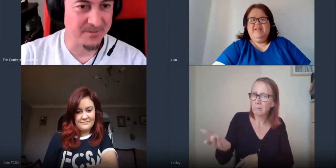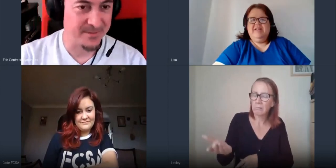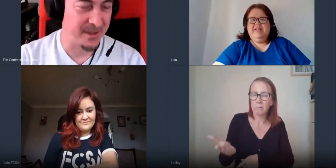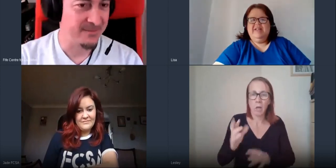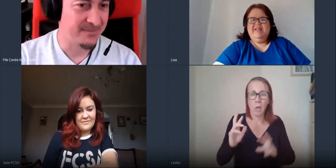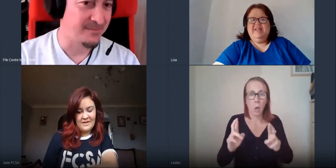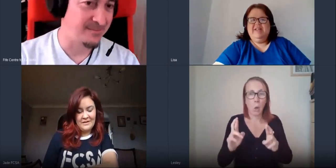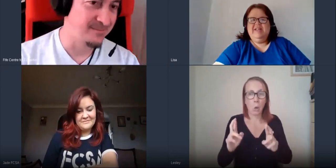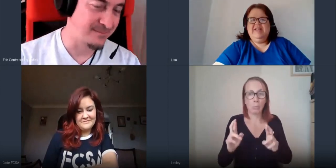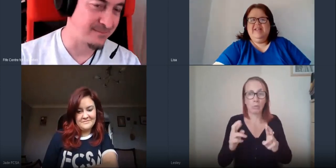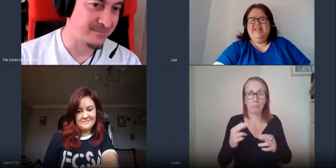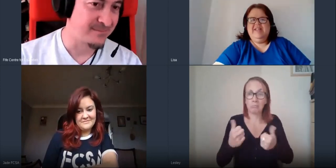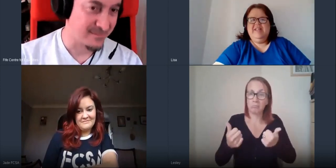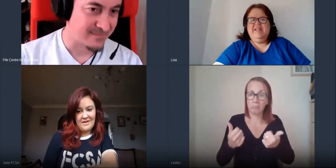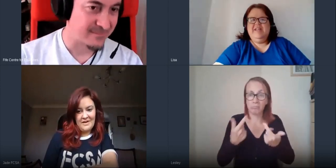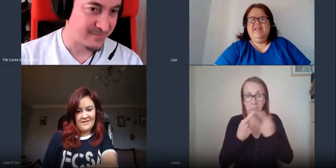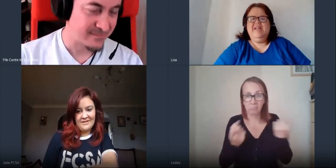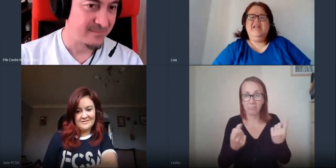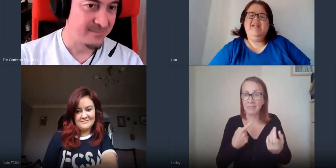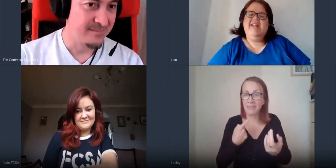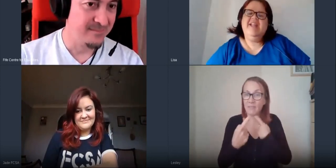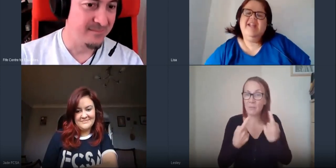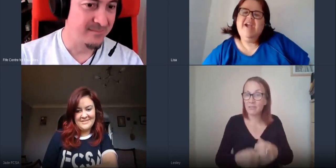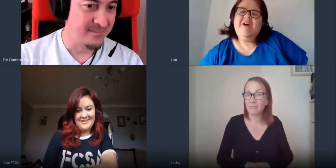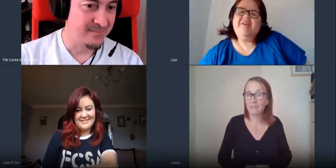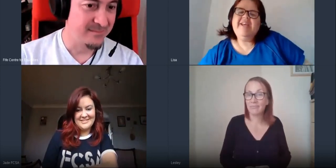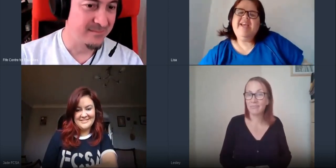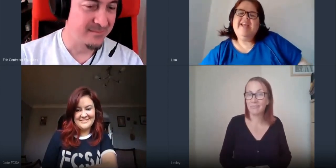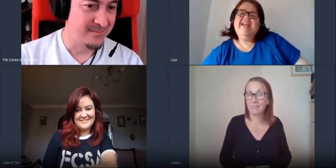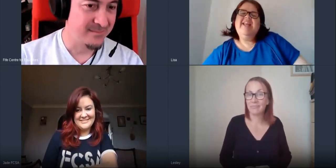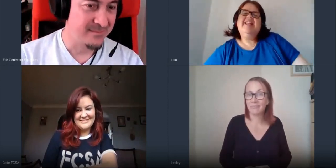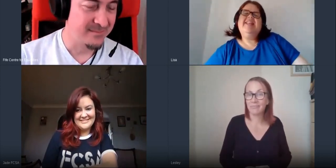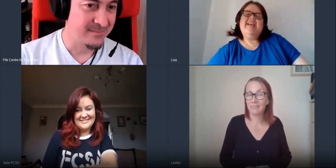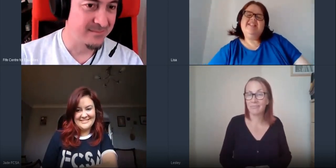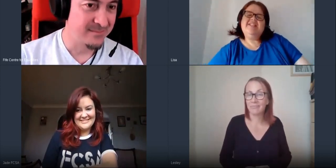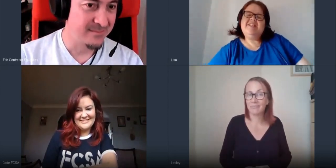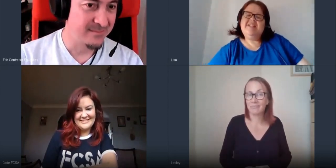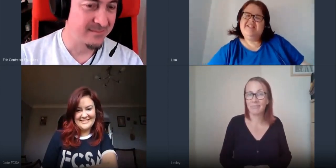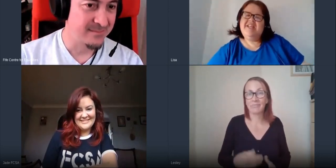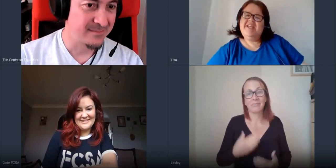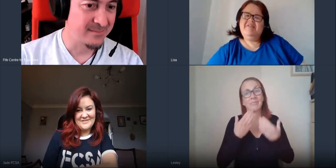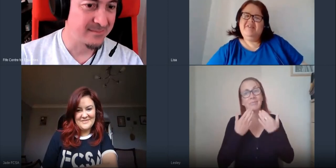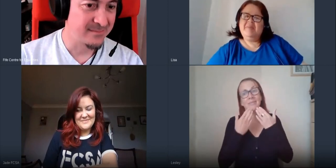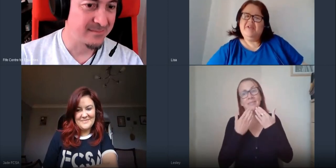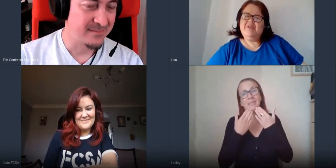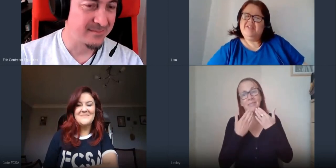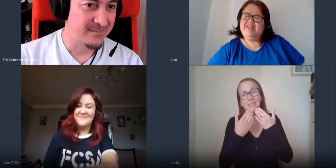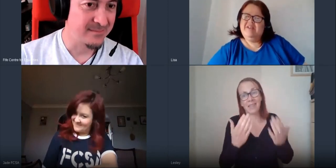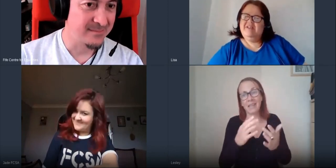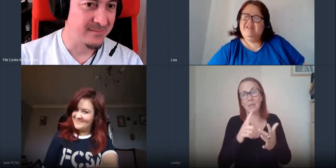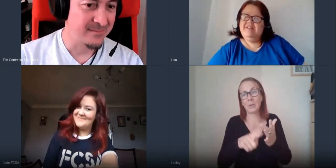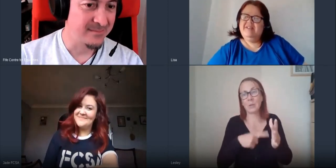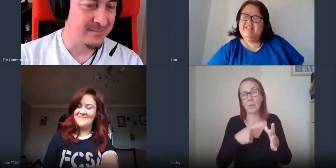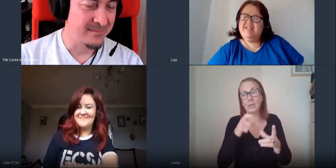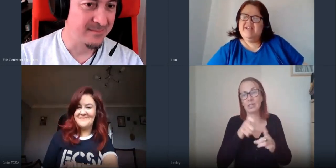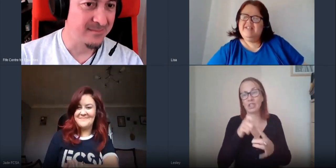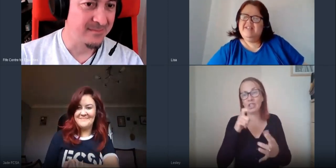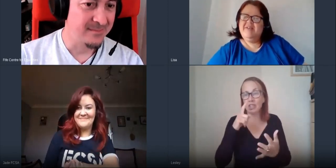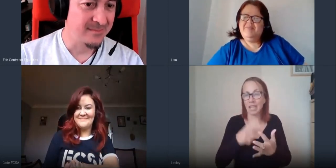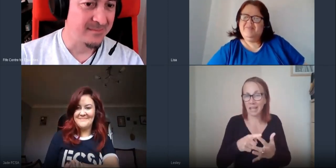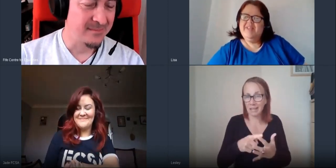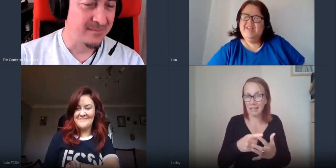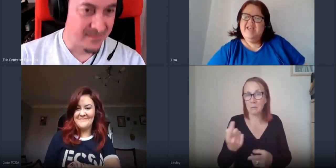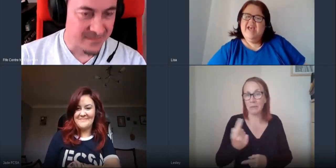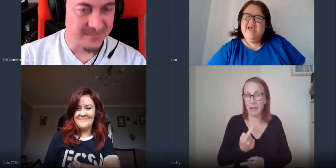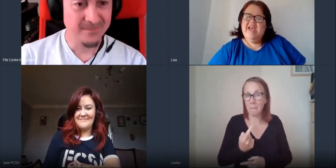yeah yeah perfect good okay thanks jade for coming along to let's chat today